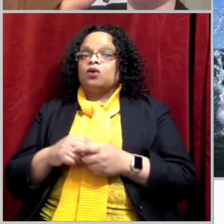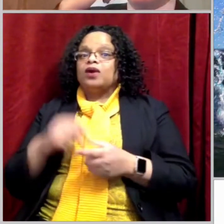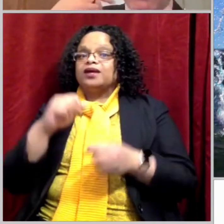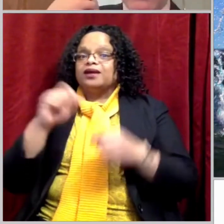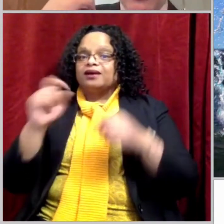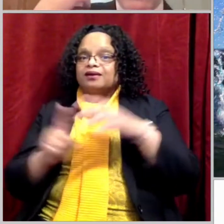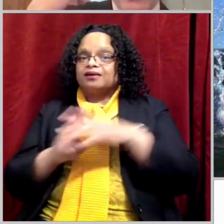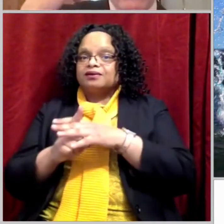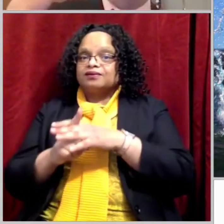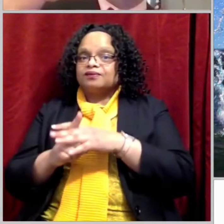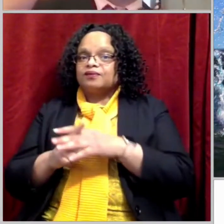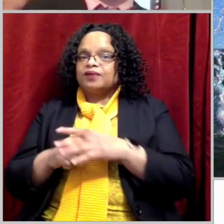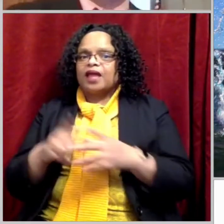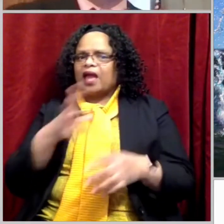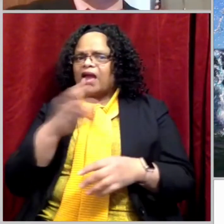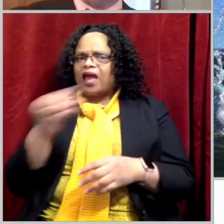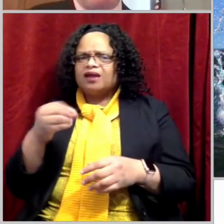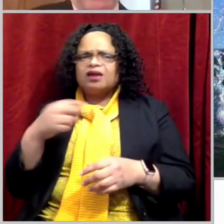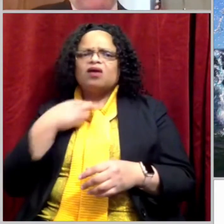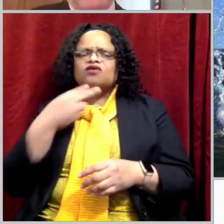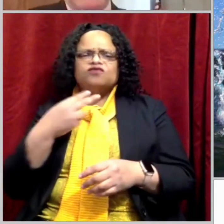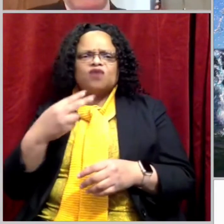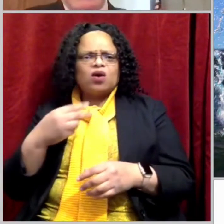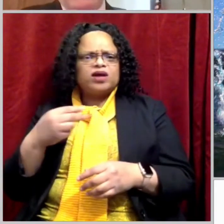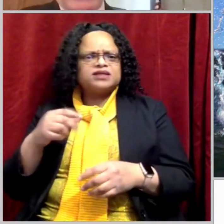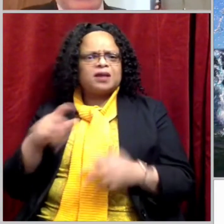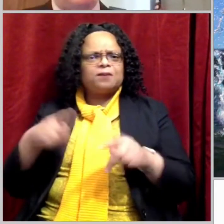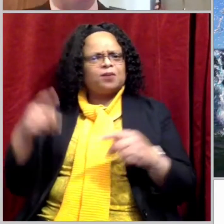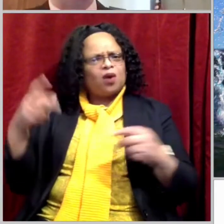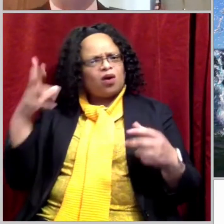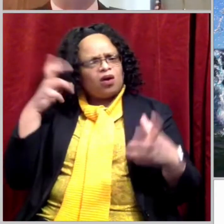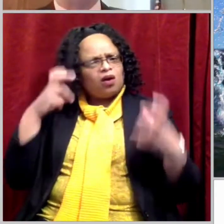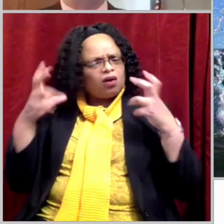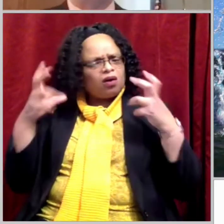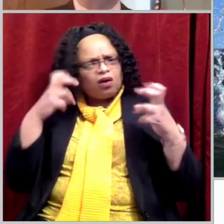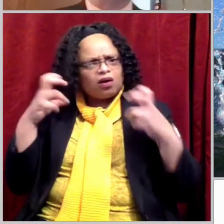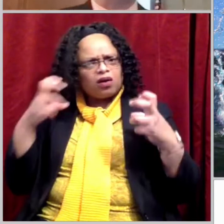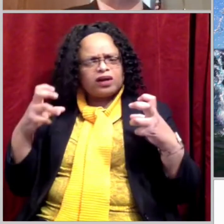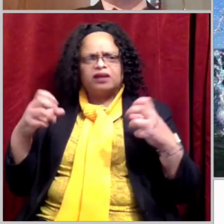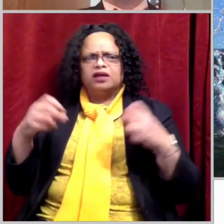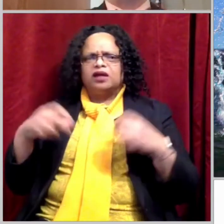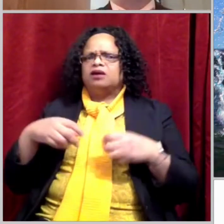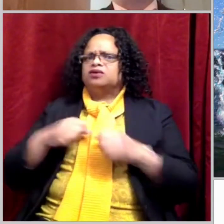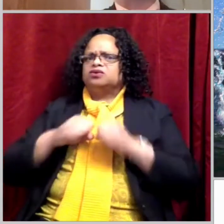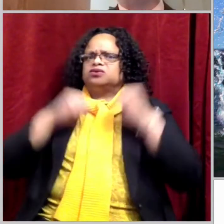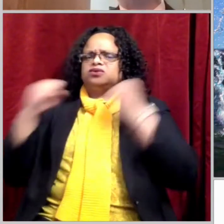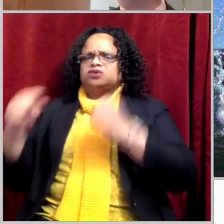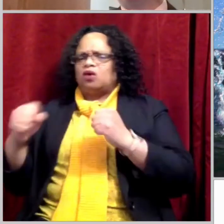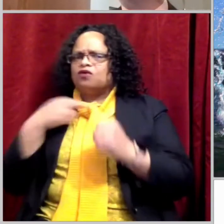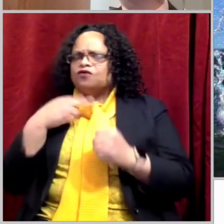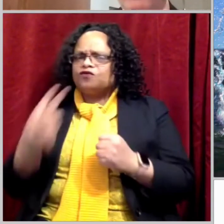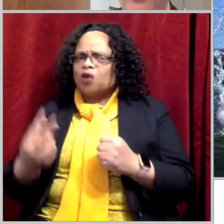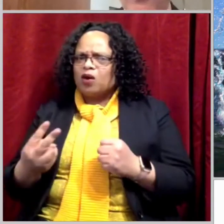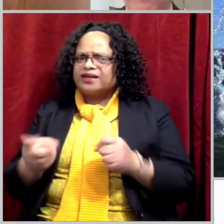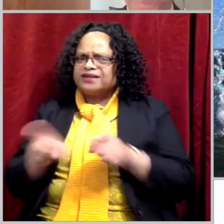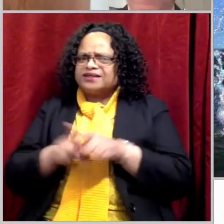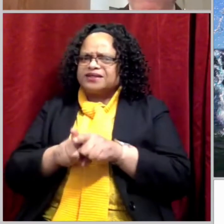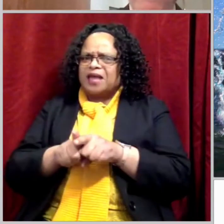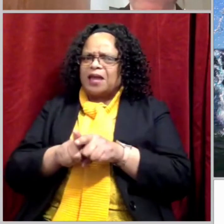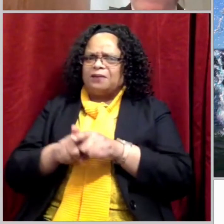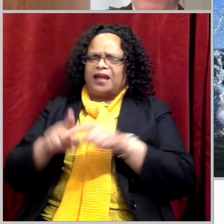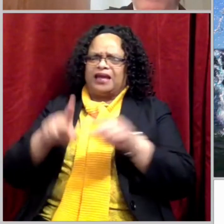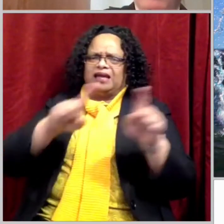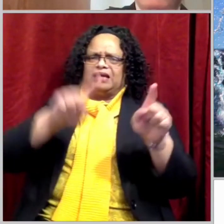Because there was also a voice from heaven that everyone heard. Some people said it sounded like thunder.